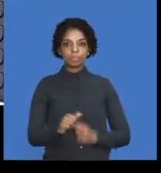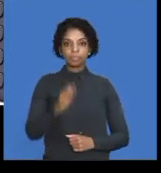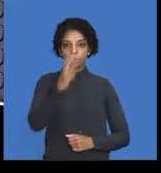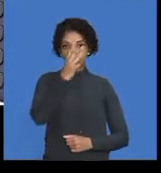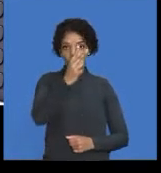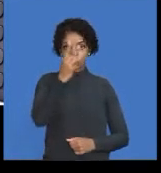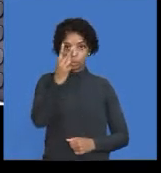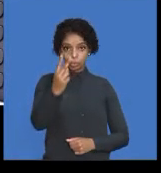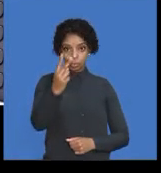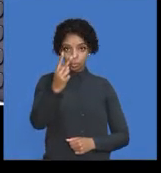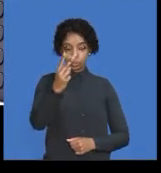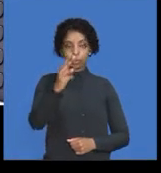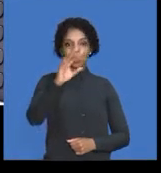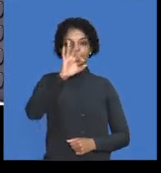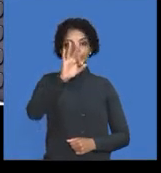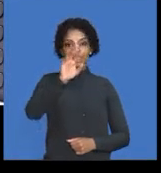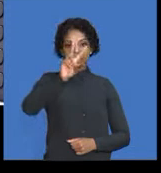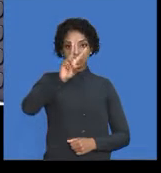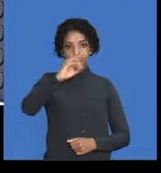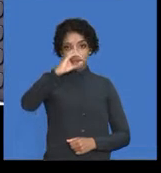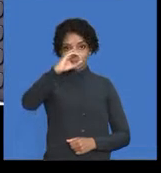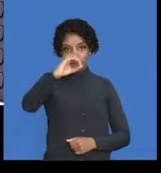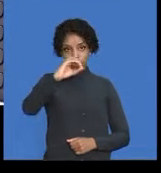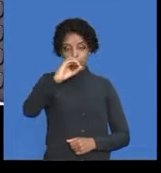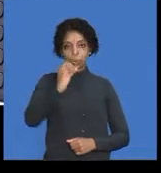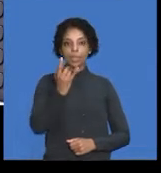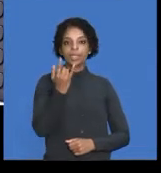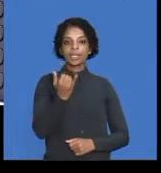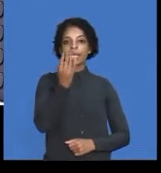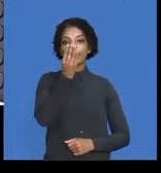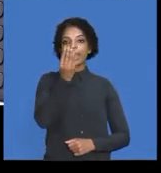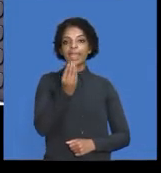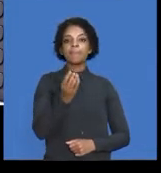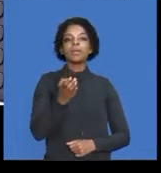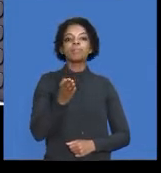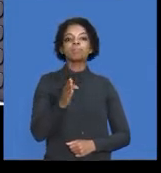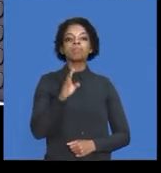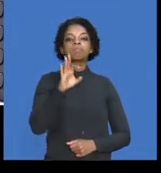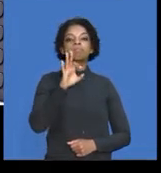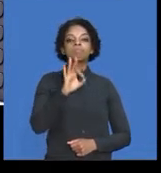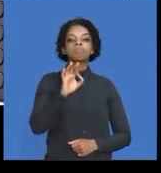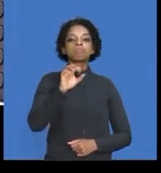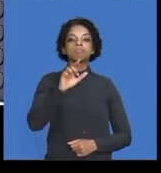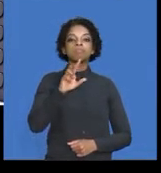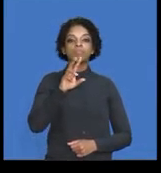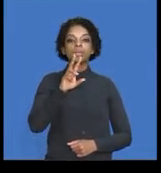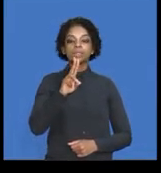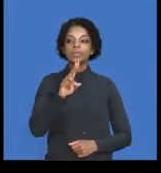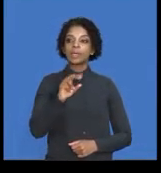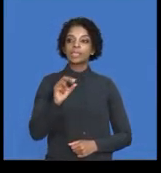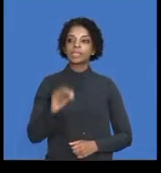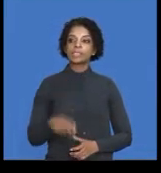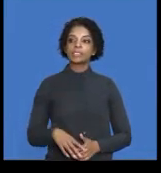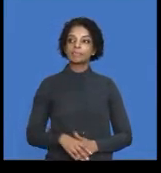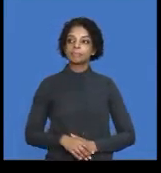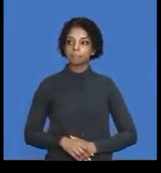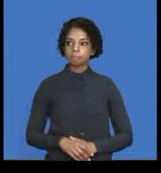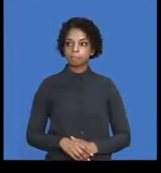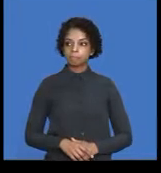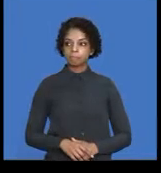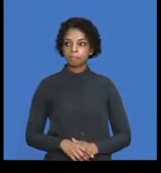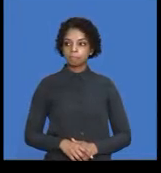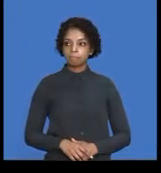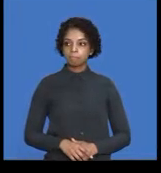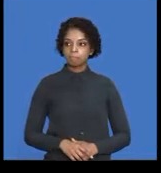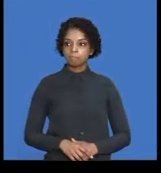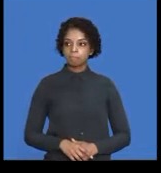,320. And you are now left with a figure of 37,200. Let's check our other